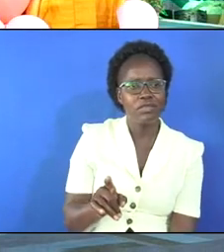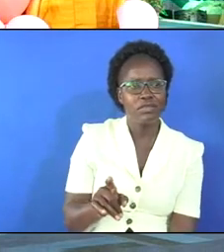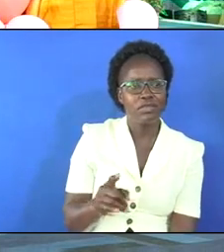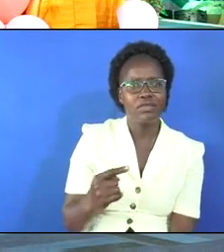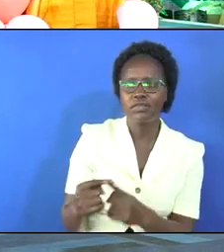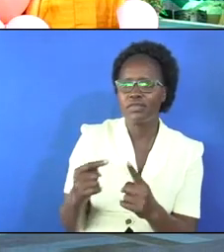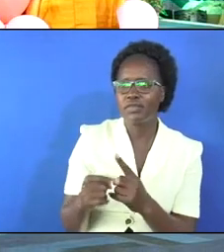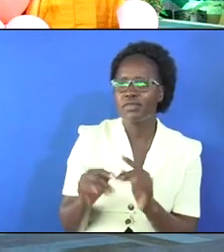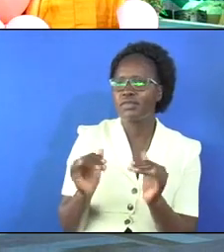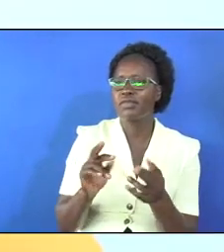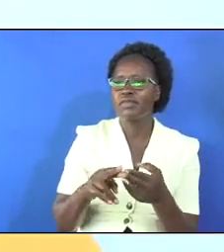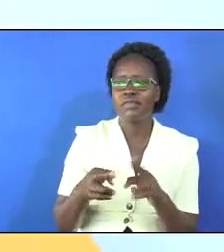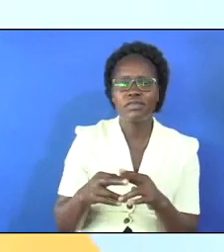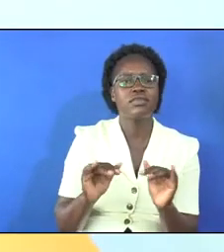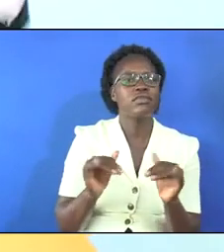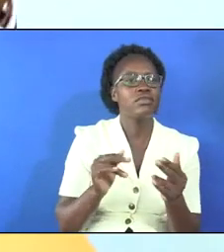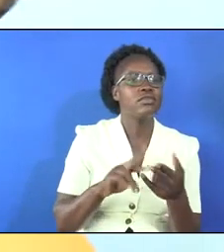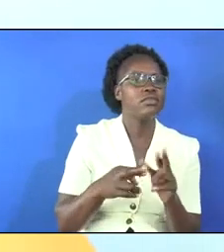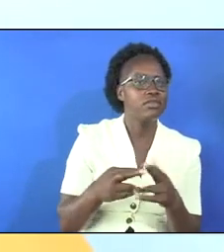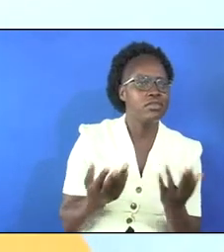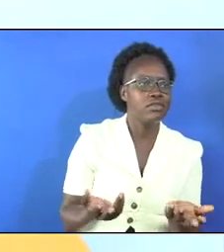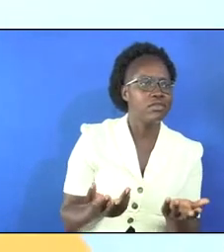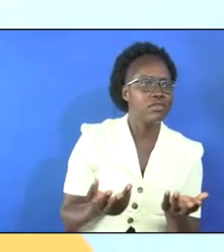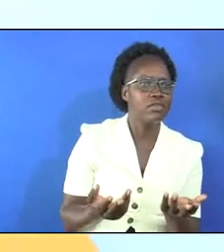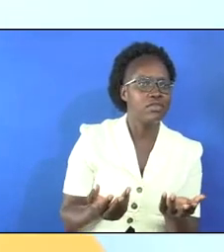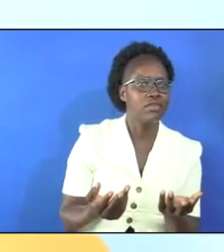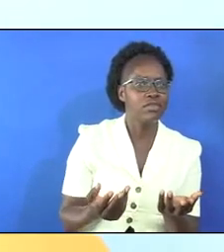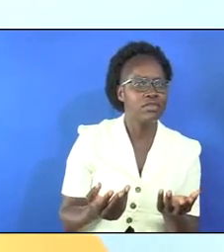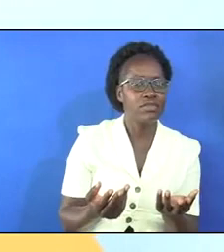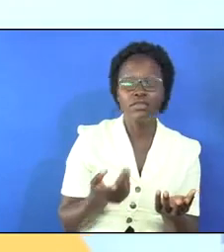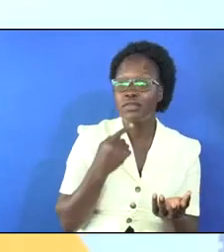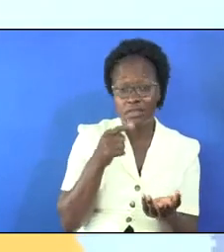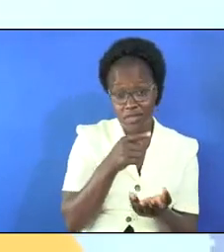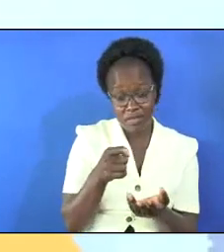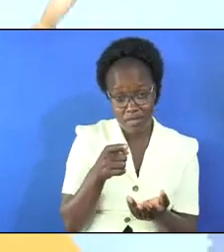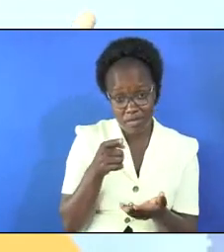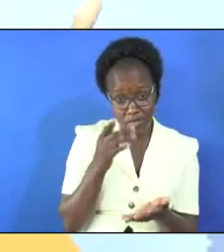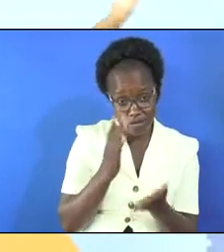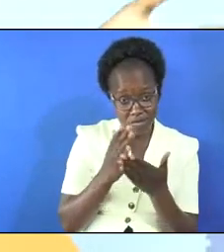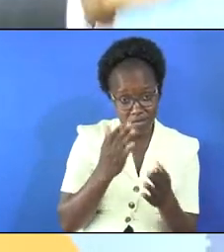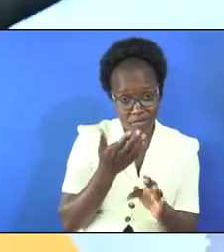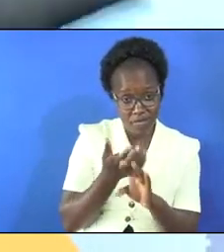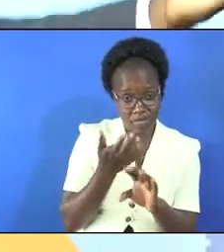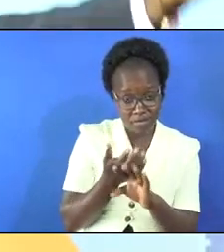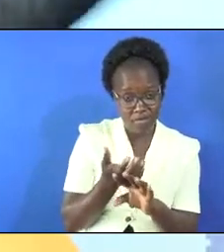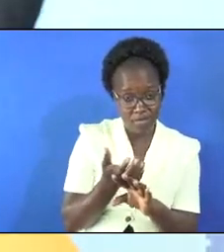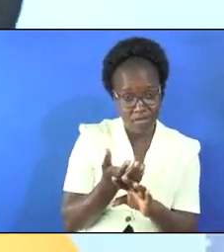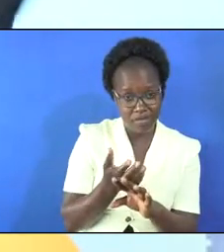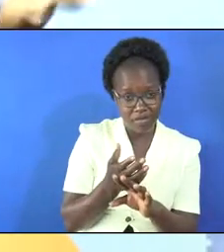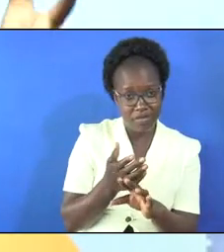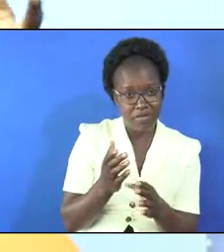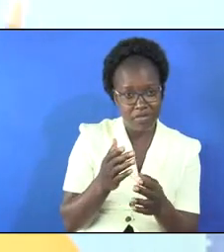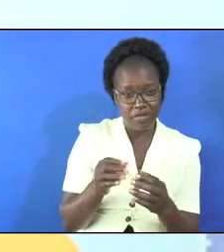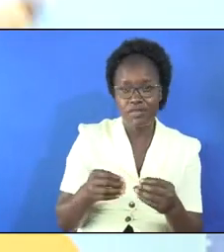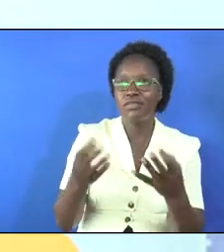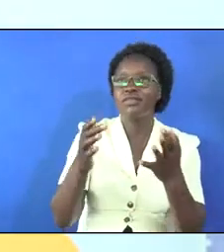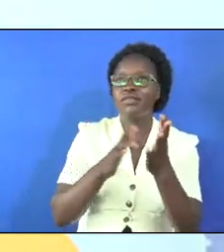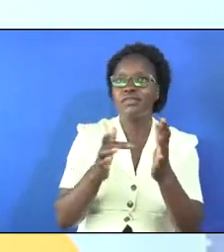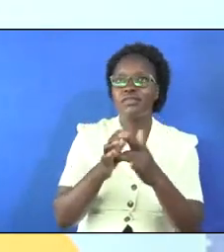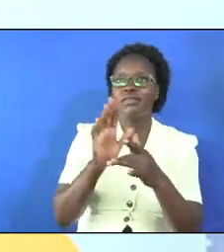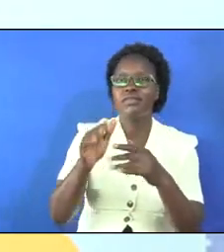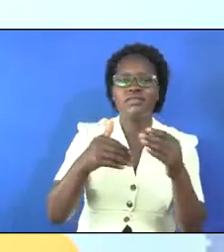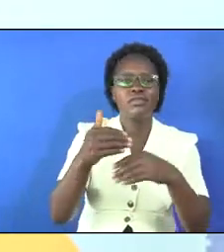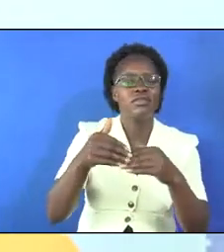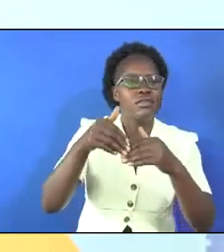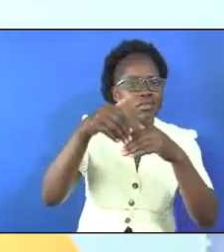every year you have a new relationship every year you have a new let me tell you that is a stone that you need to take to jesus that